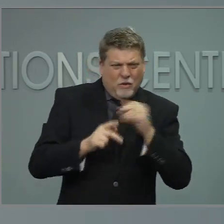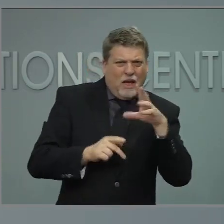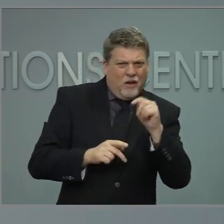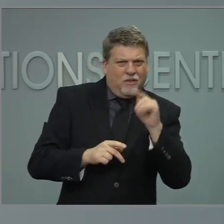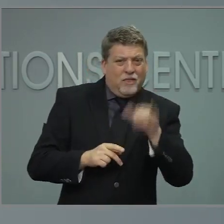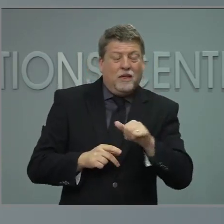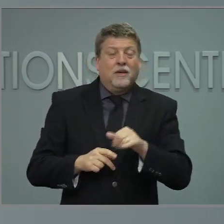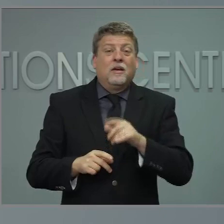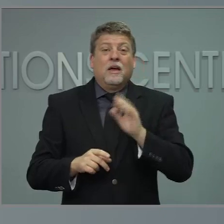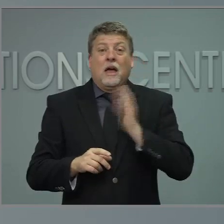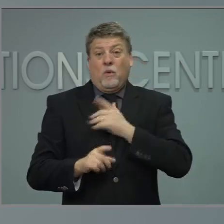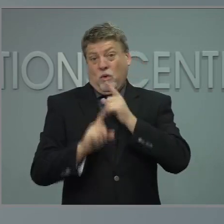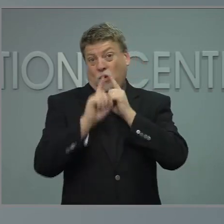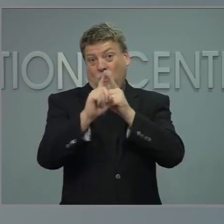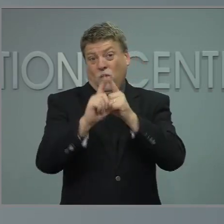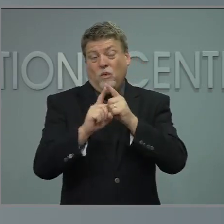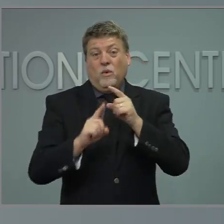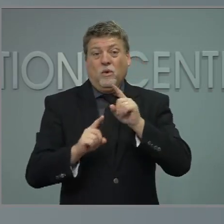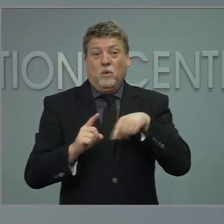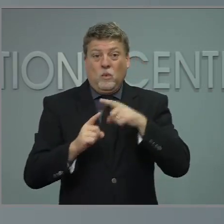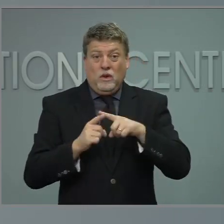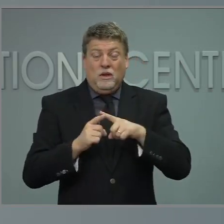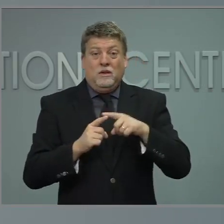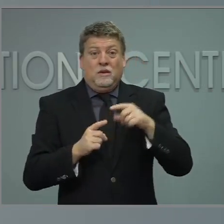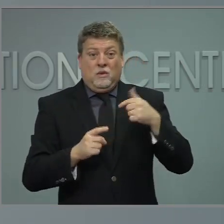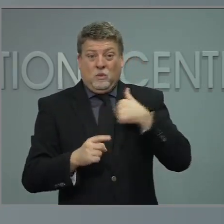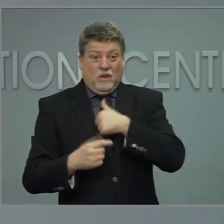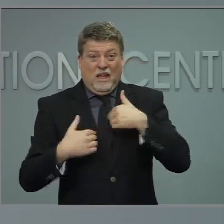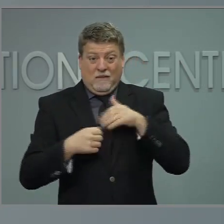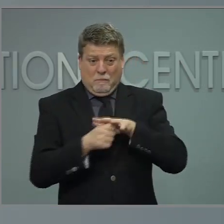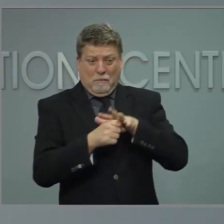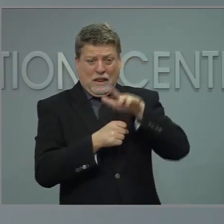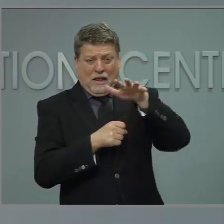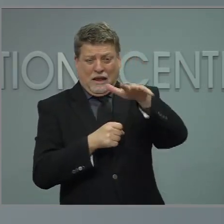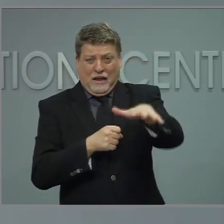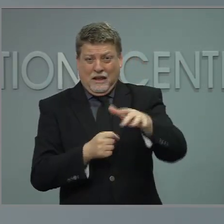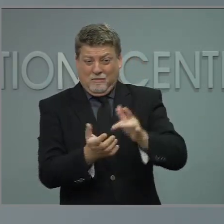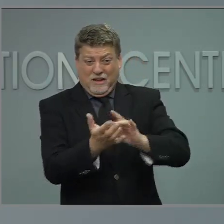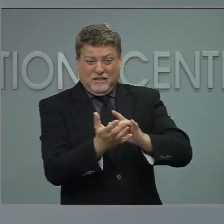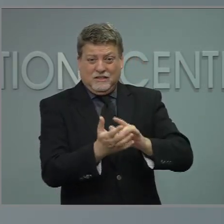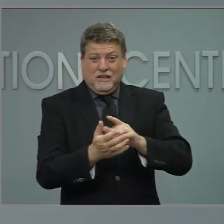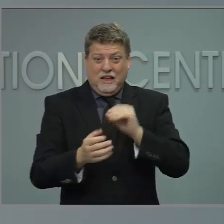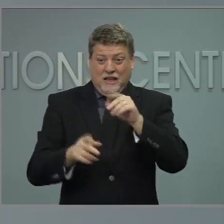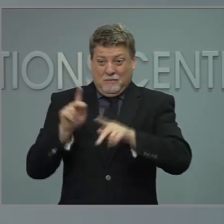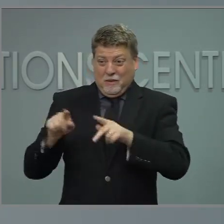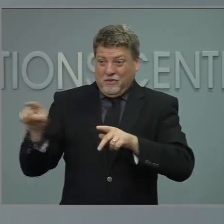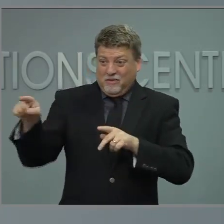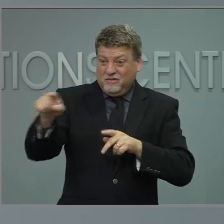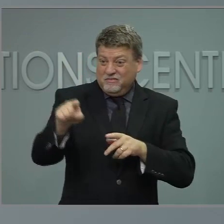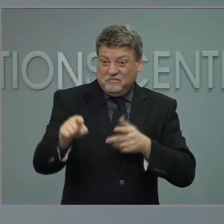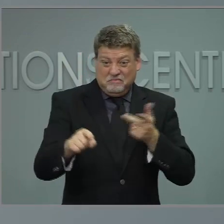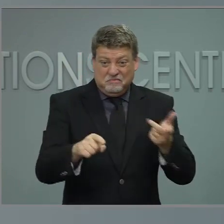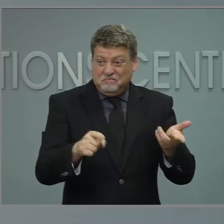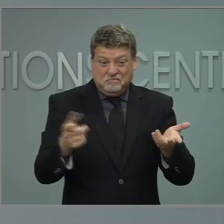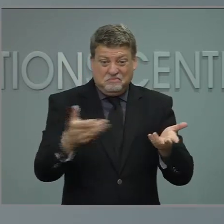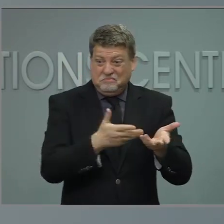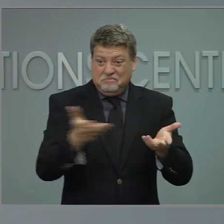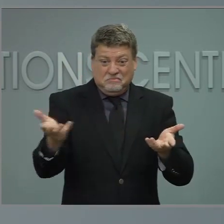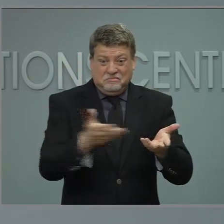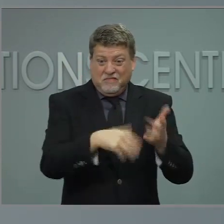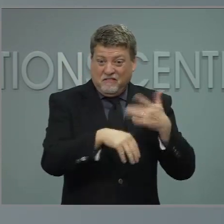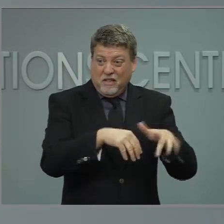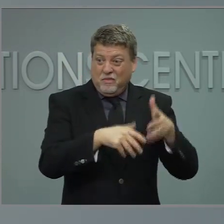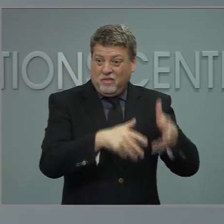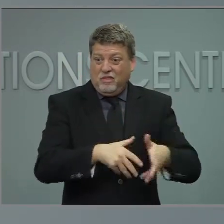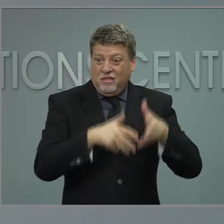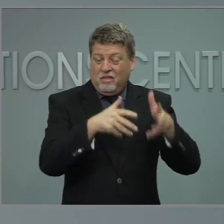that point when supply exceeds demand. And this opening